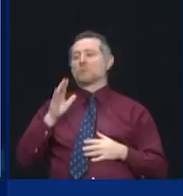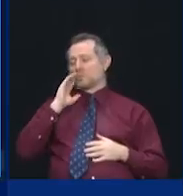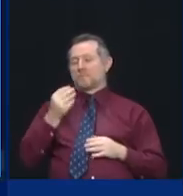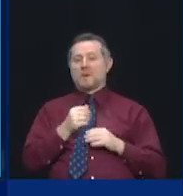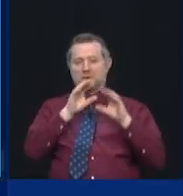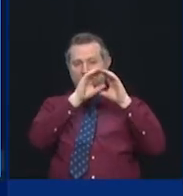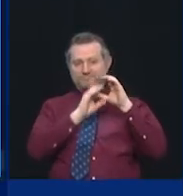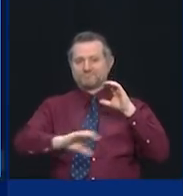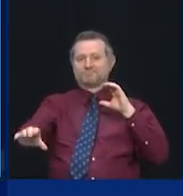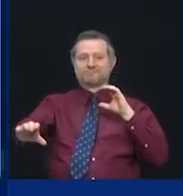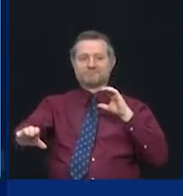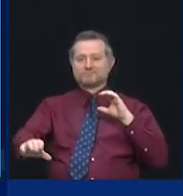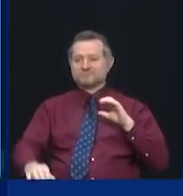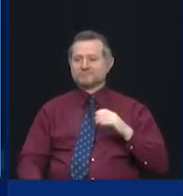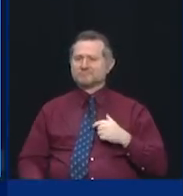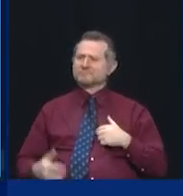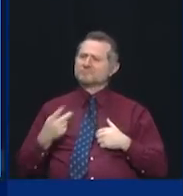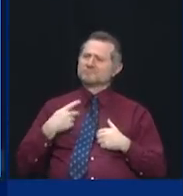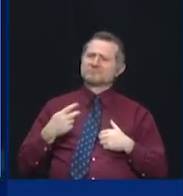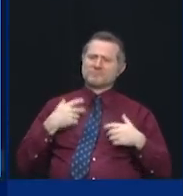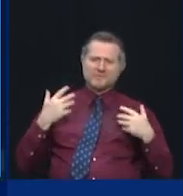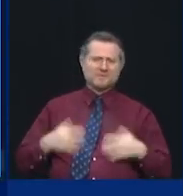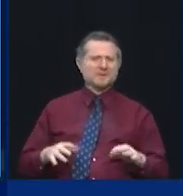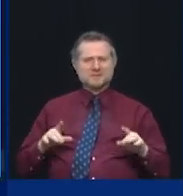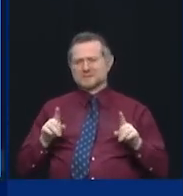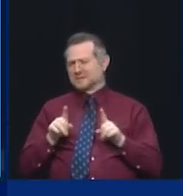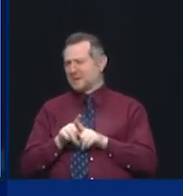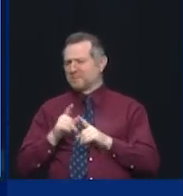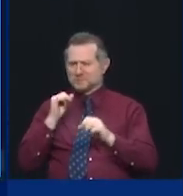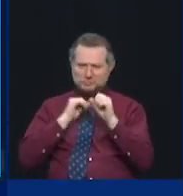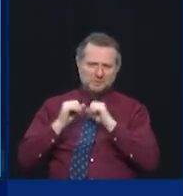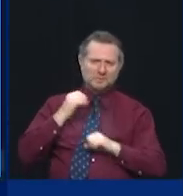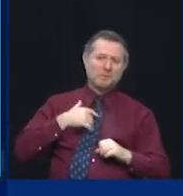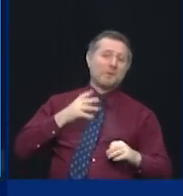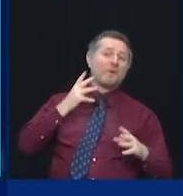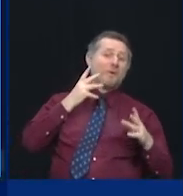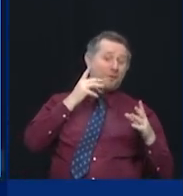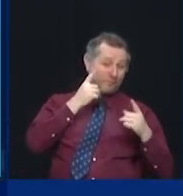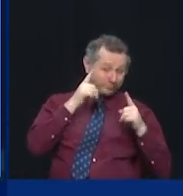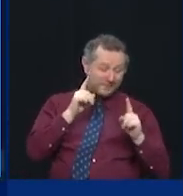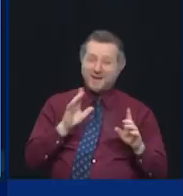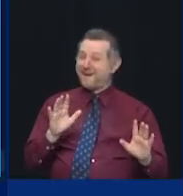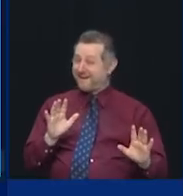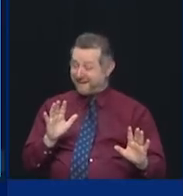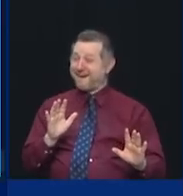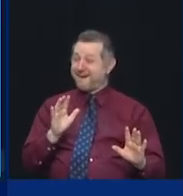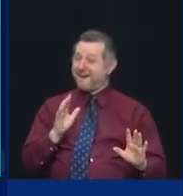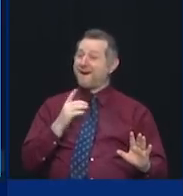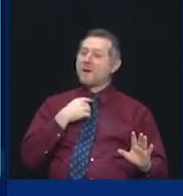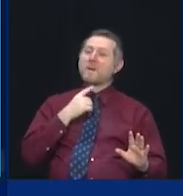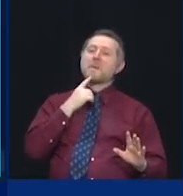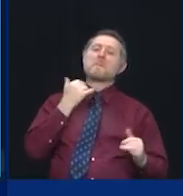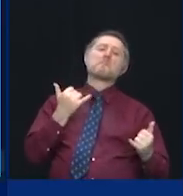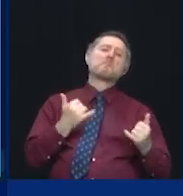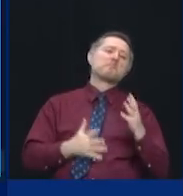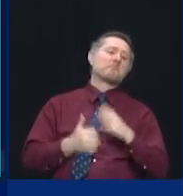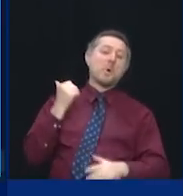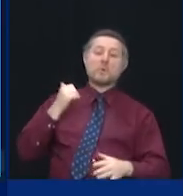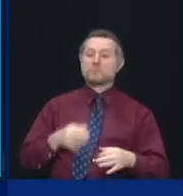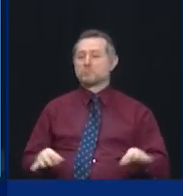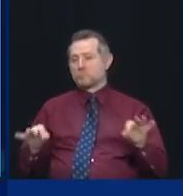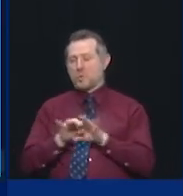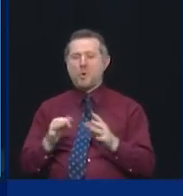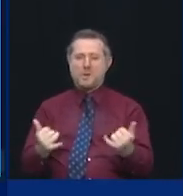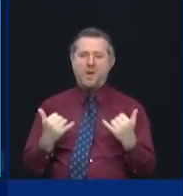before. It's worked tremendously well. But it's more important this year than ever before because the stakes are higher this